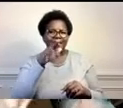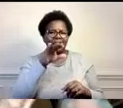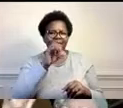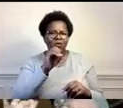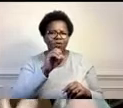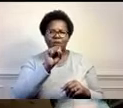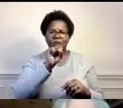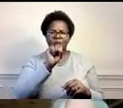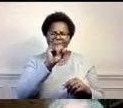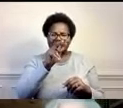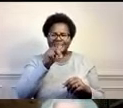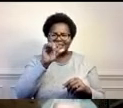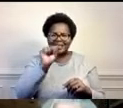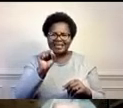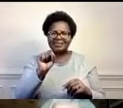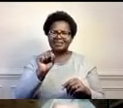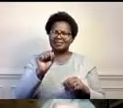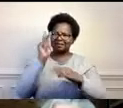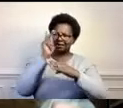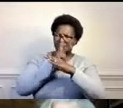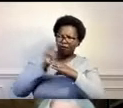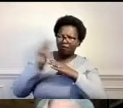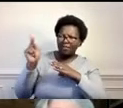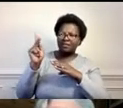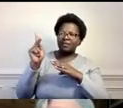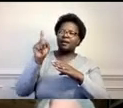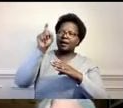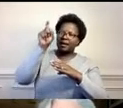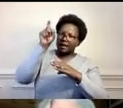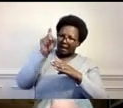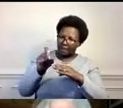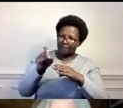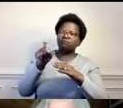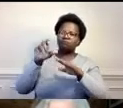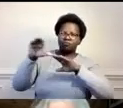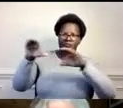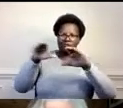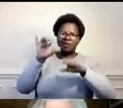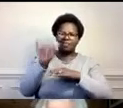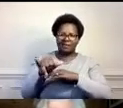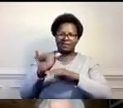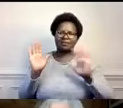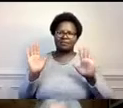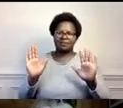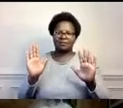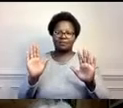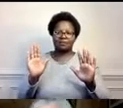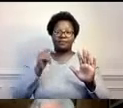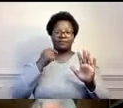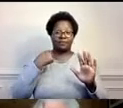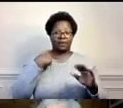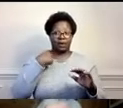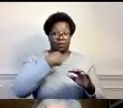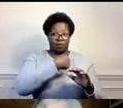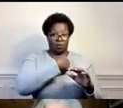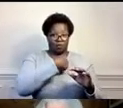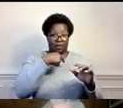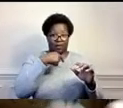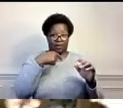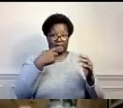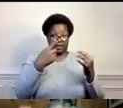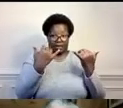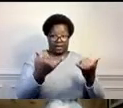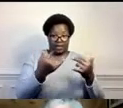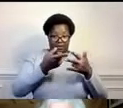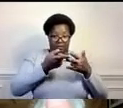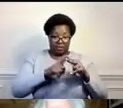they needed to they need to be treated as that and until we can create certain things and do certain things